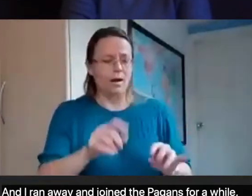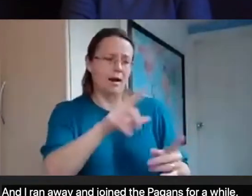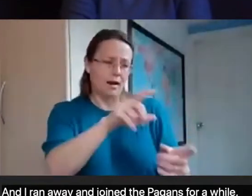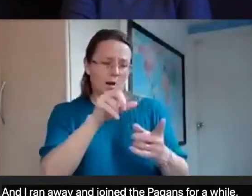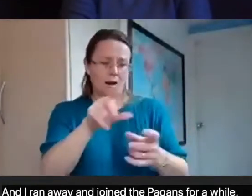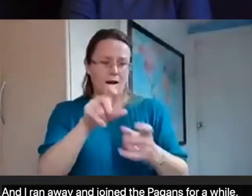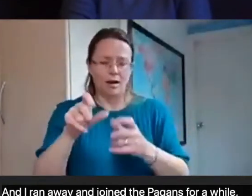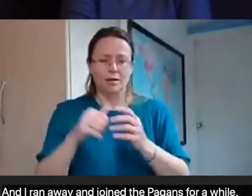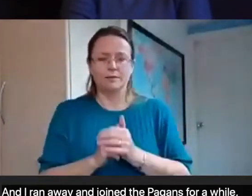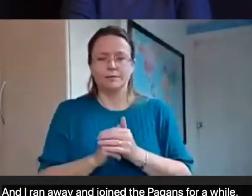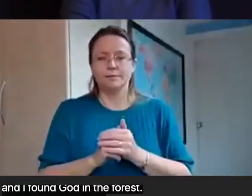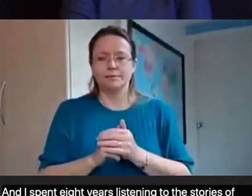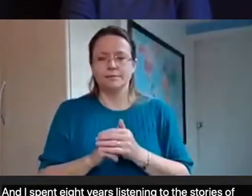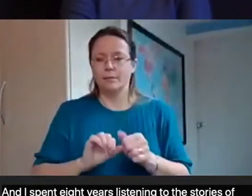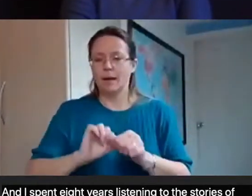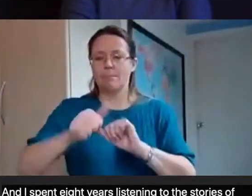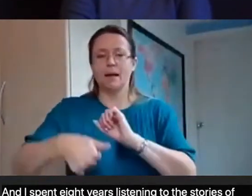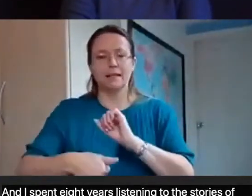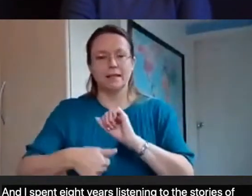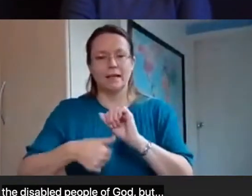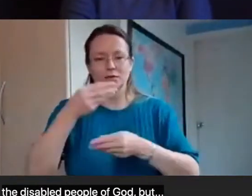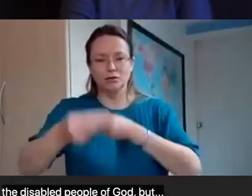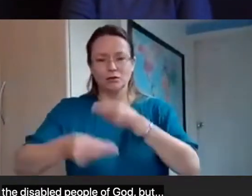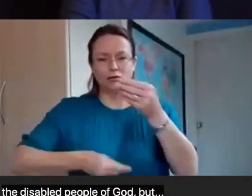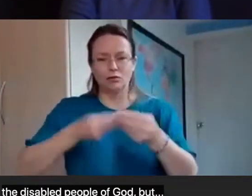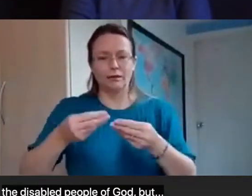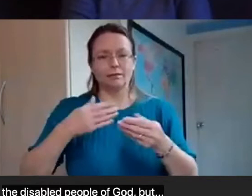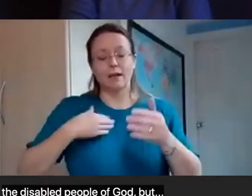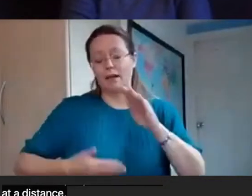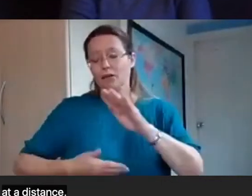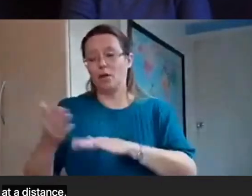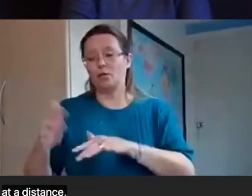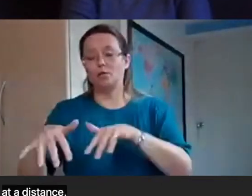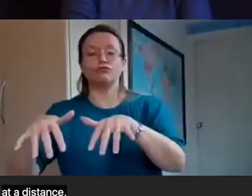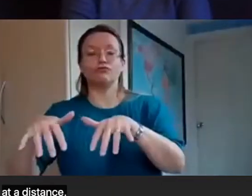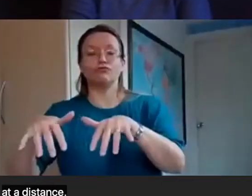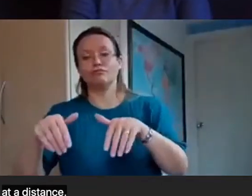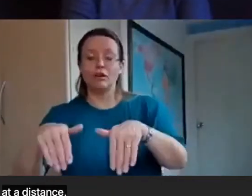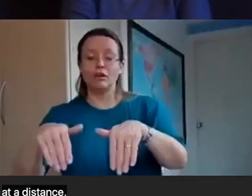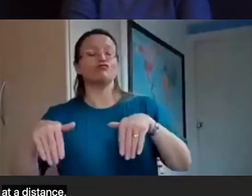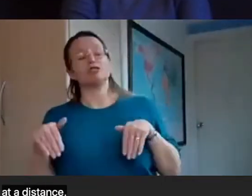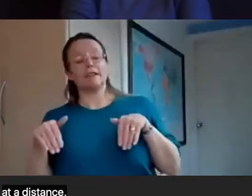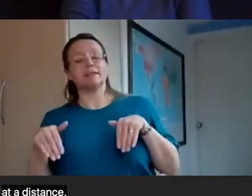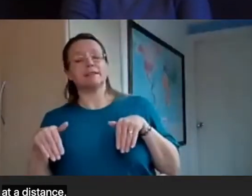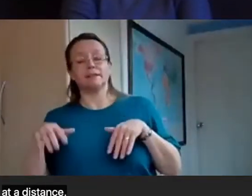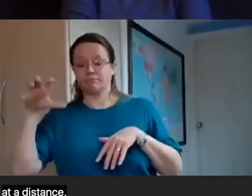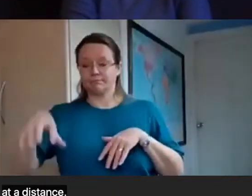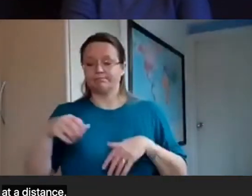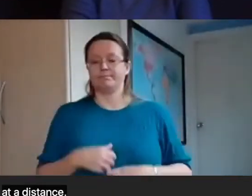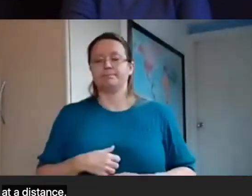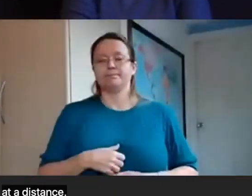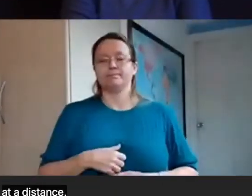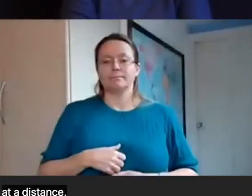Story three is from about a year ago, when I'm on a retreat. It's at a place that I know quite well. And I mostly know the rules here.